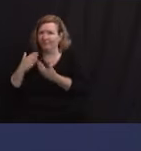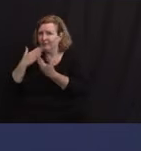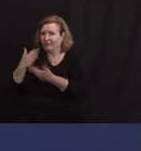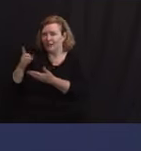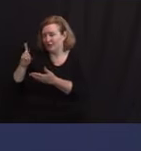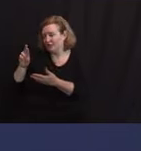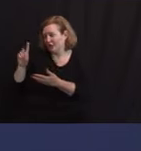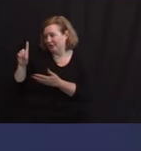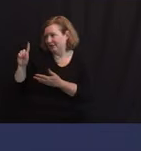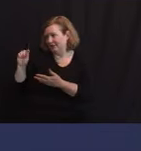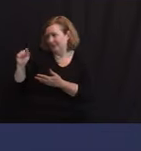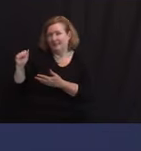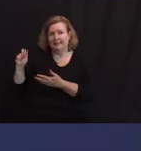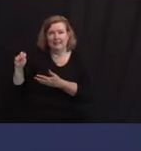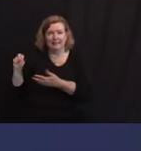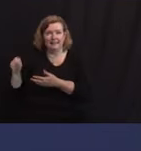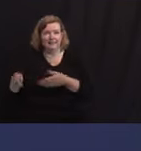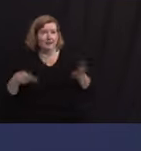Pat, great to have you.